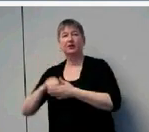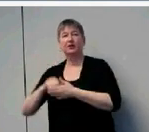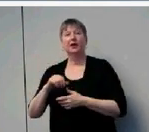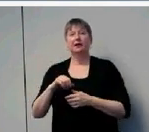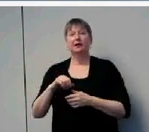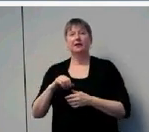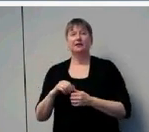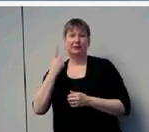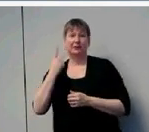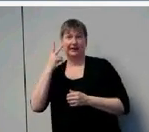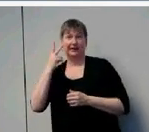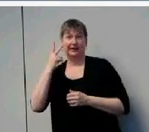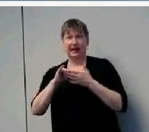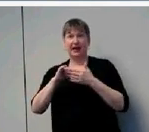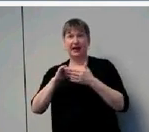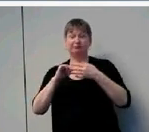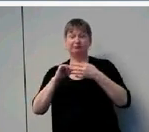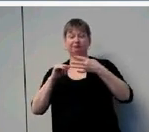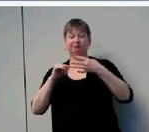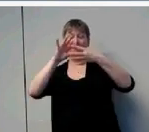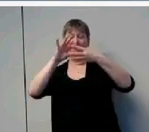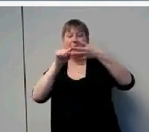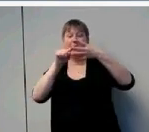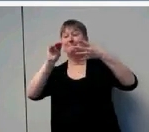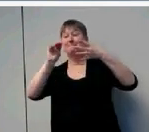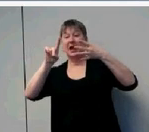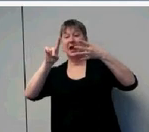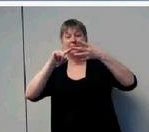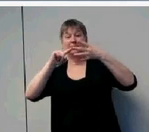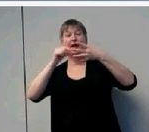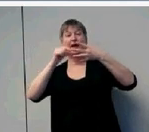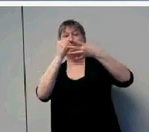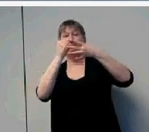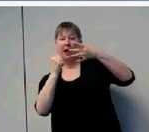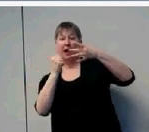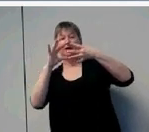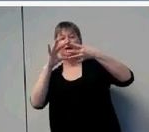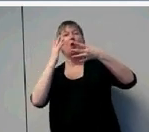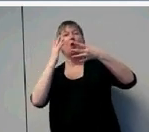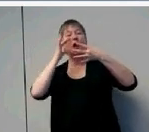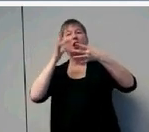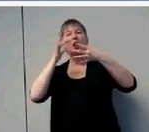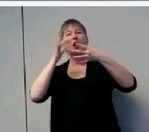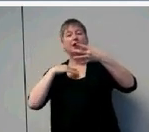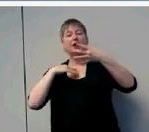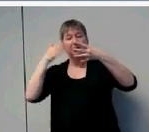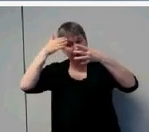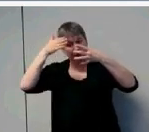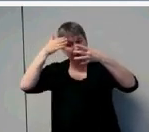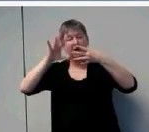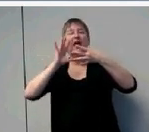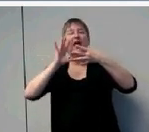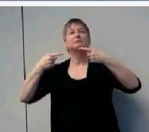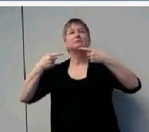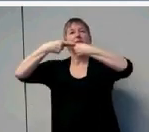from their typical peers. We believe we can close that gap by being vigilant and attentive to these children.